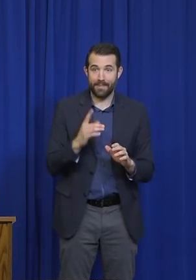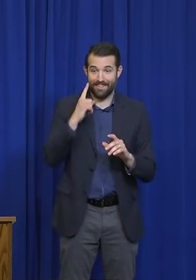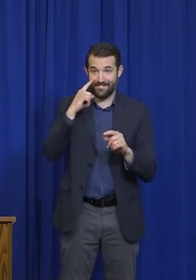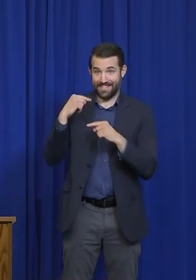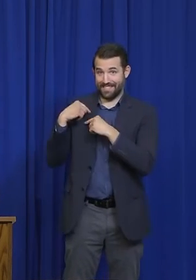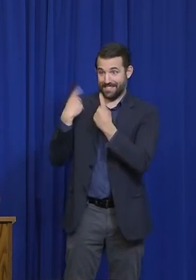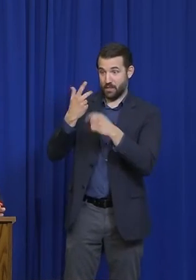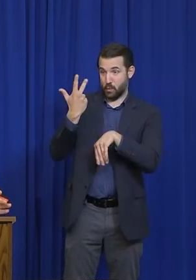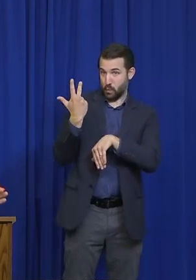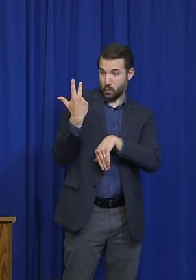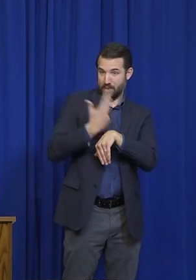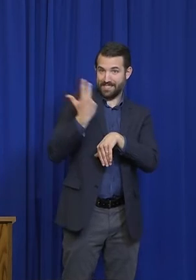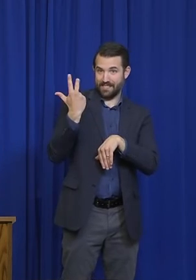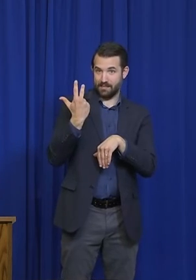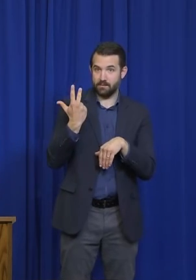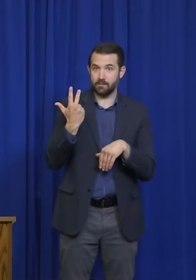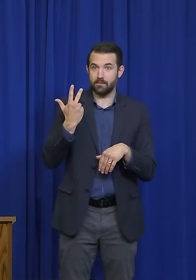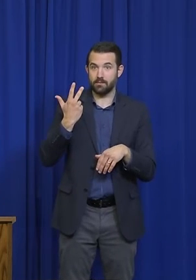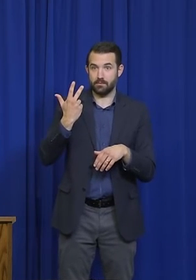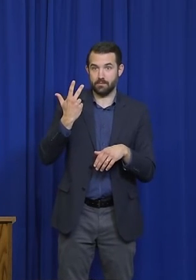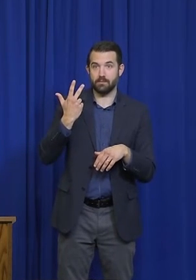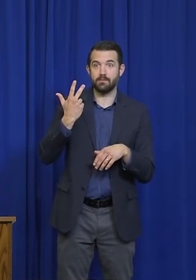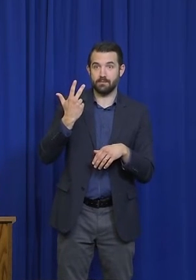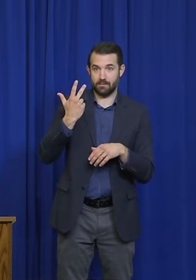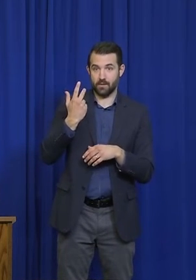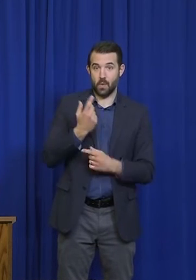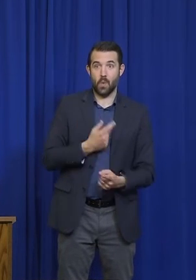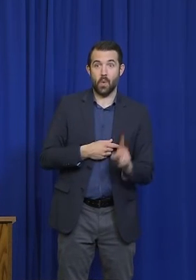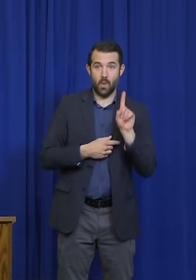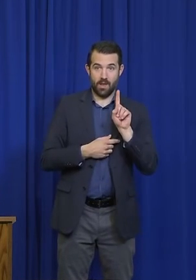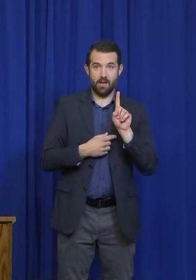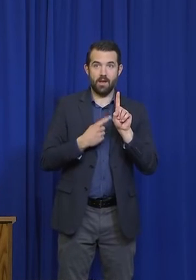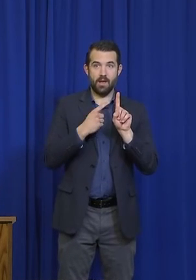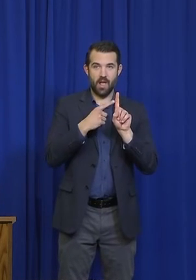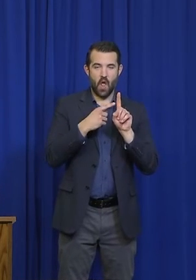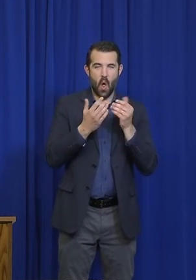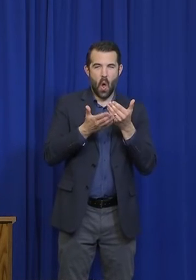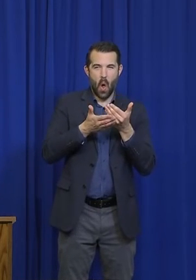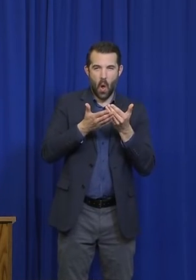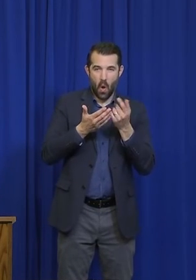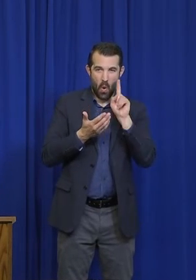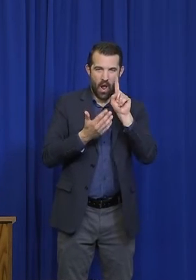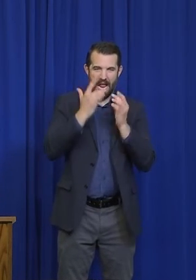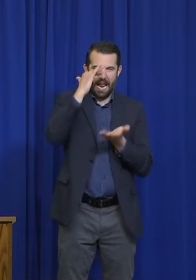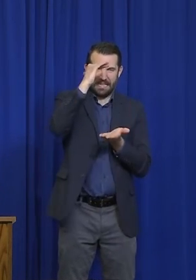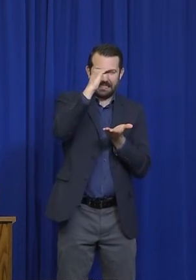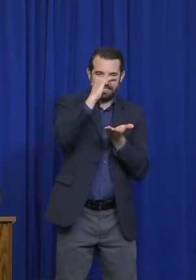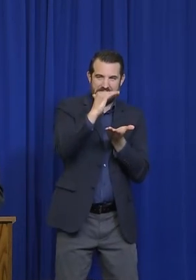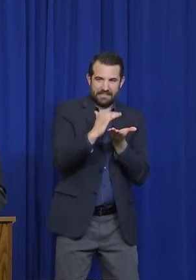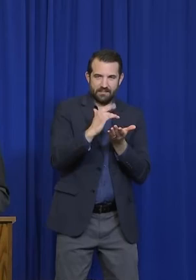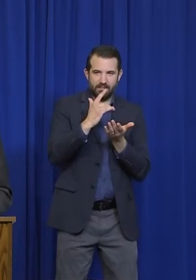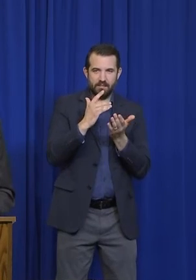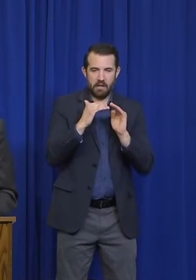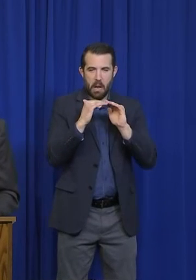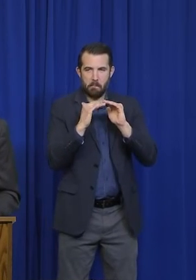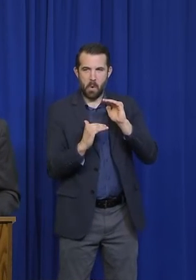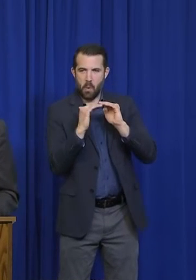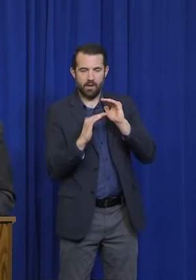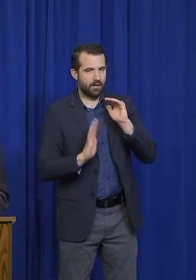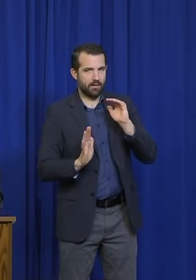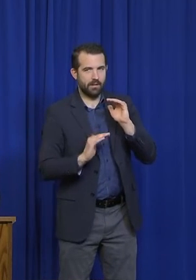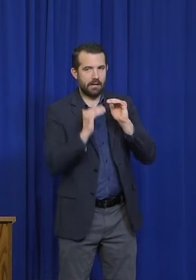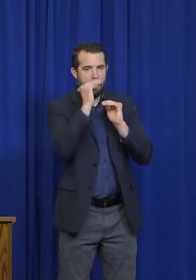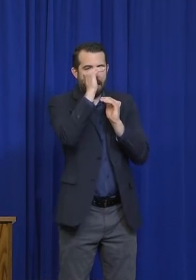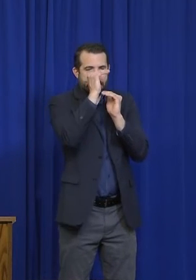approaching one. It hasn't gone below one yet, but it's around one. The reason I want to be careful on